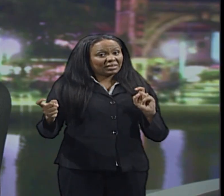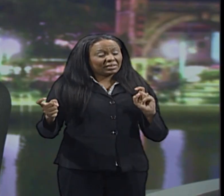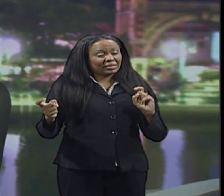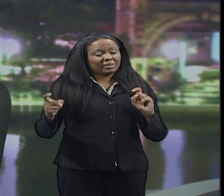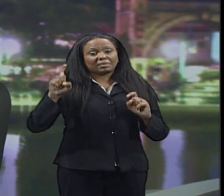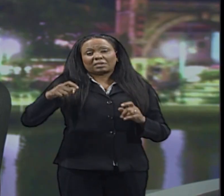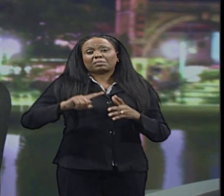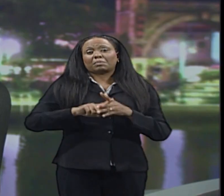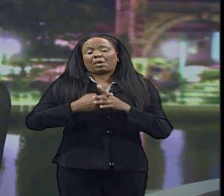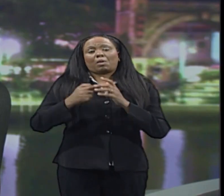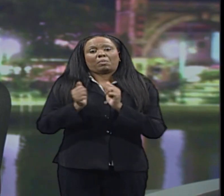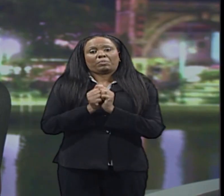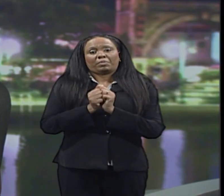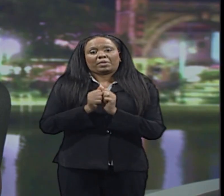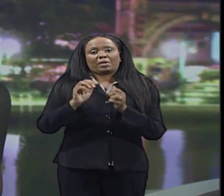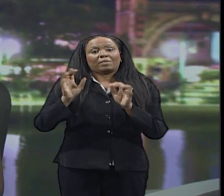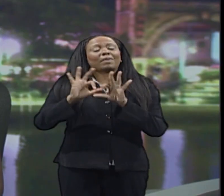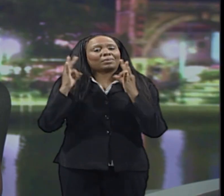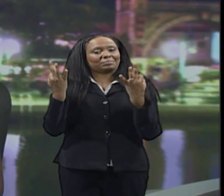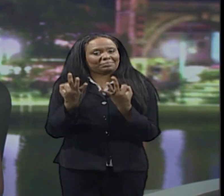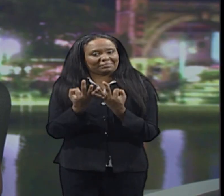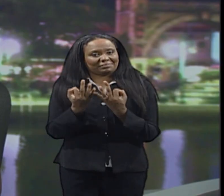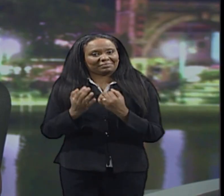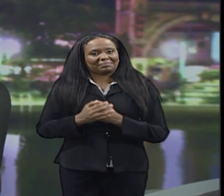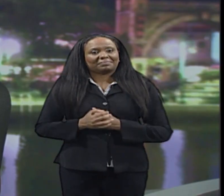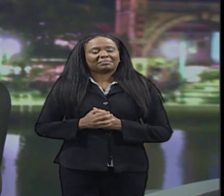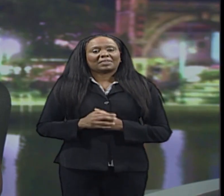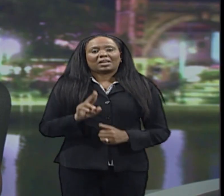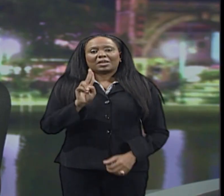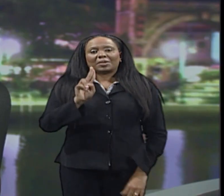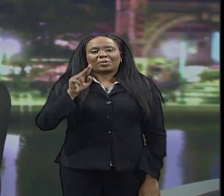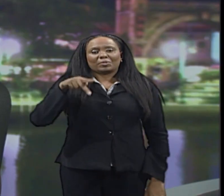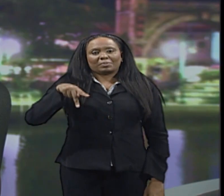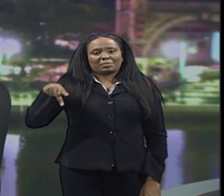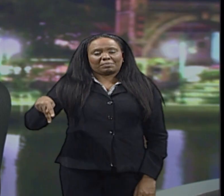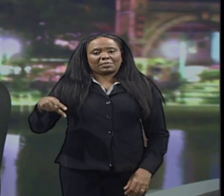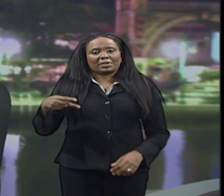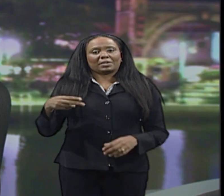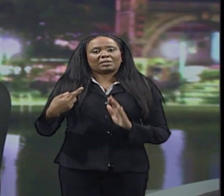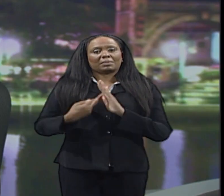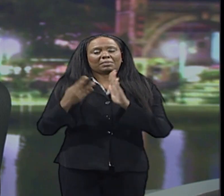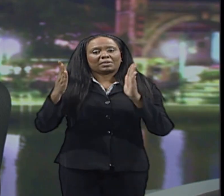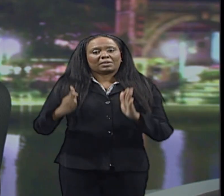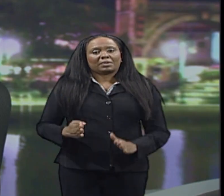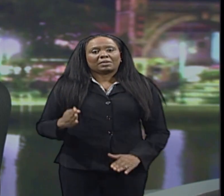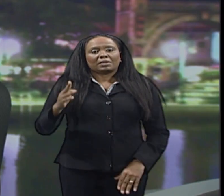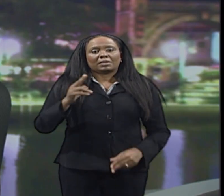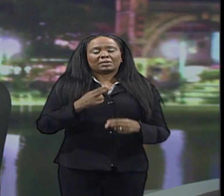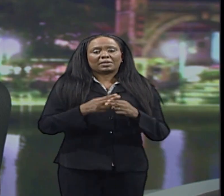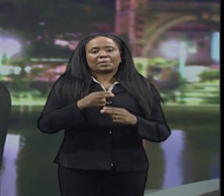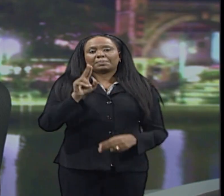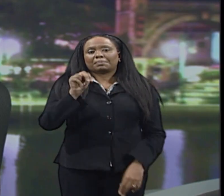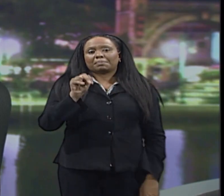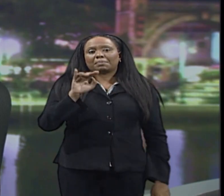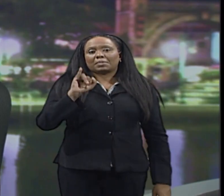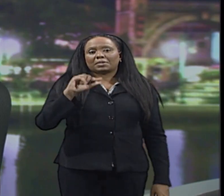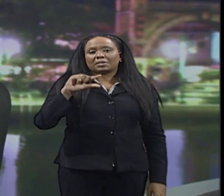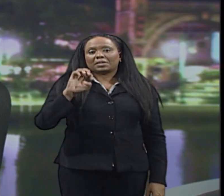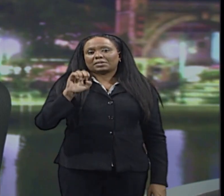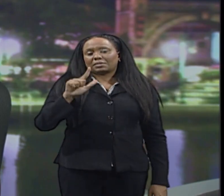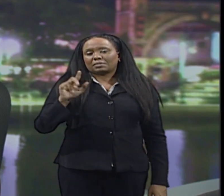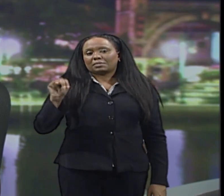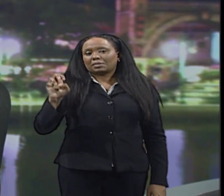start within the community, particularly at the family level. UPP candidate for St. Philip North, Nigel Newton, is